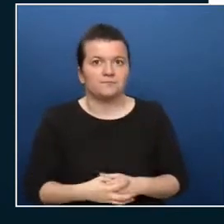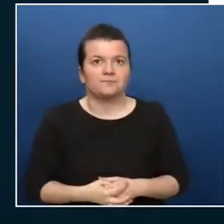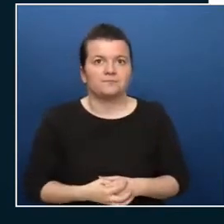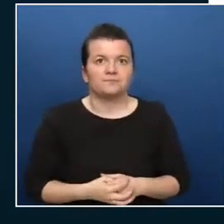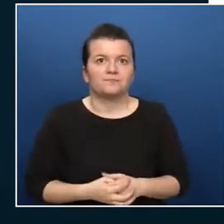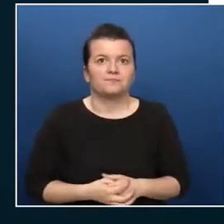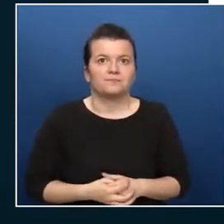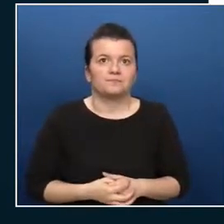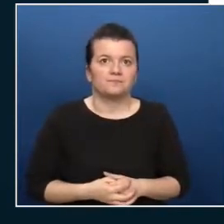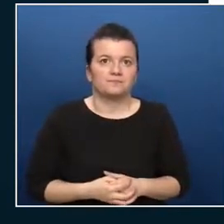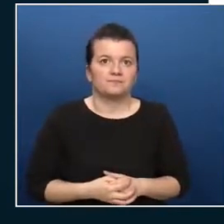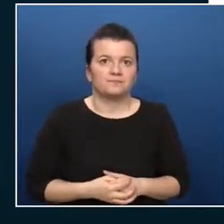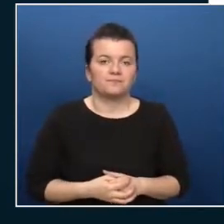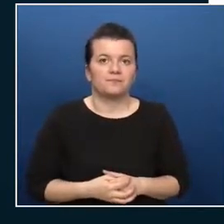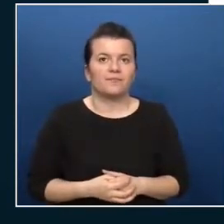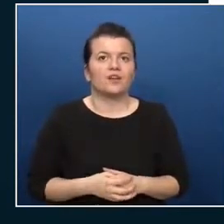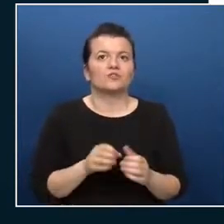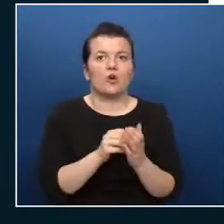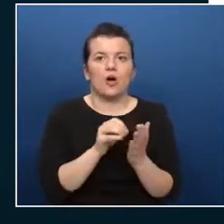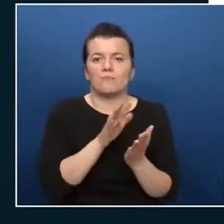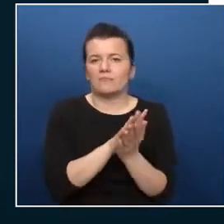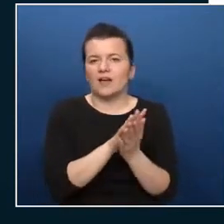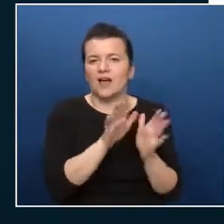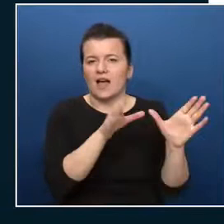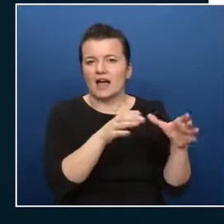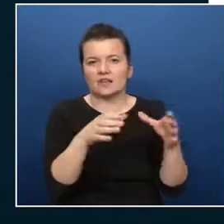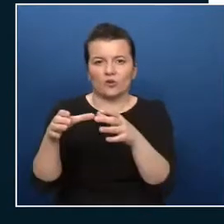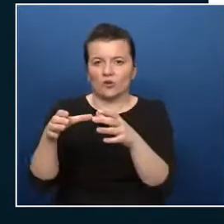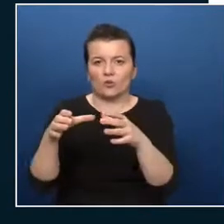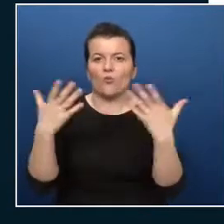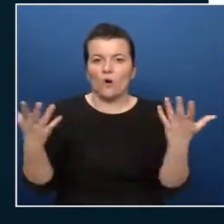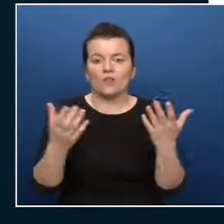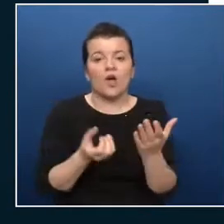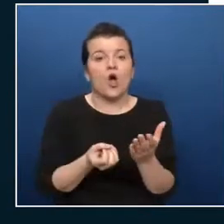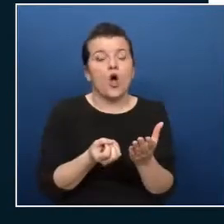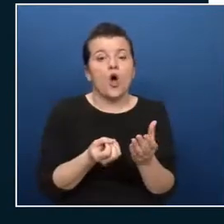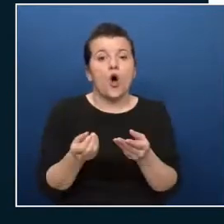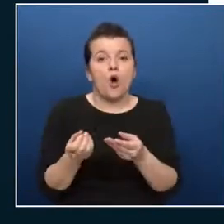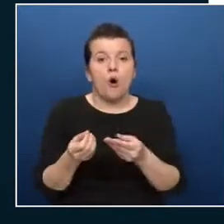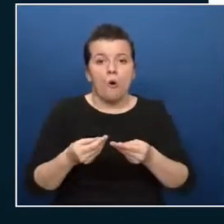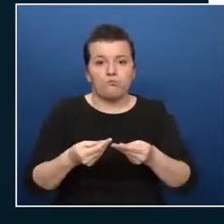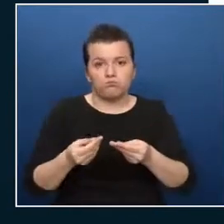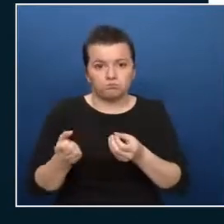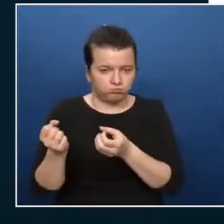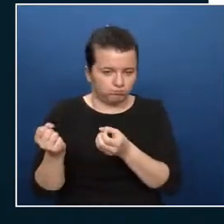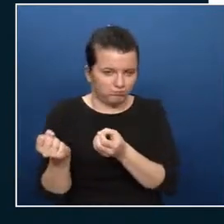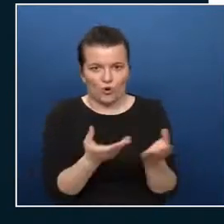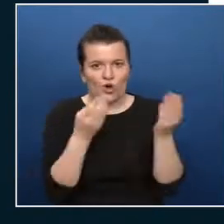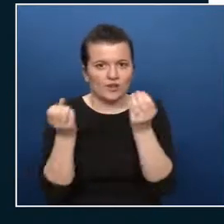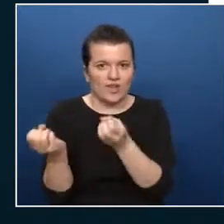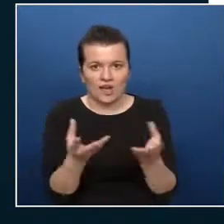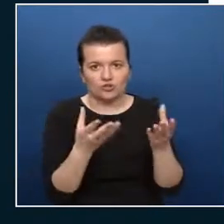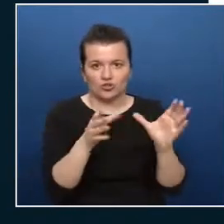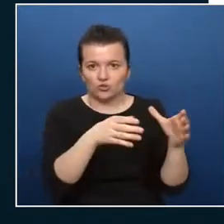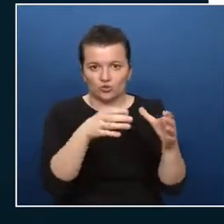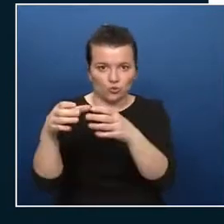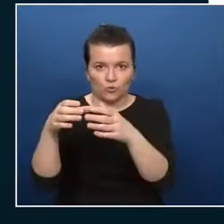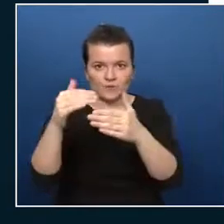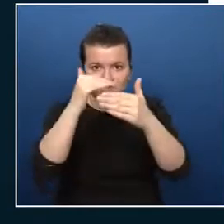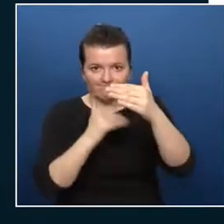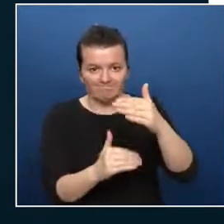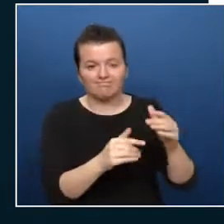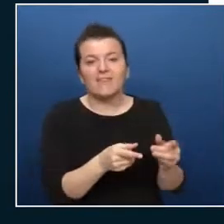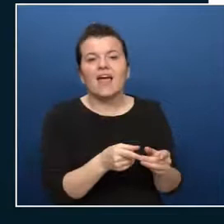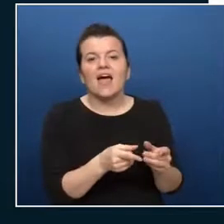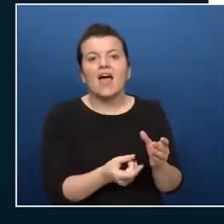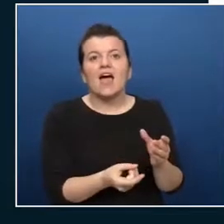by adding application categories under the production and pre-production management groups the workload categories are different for